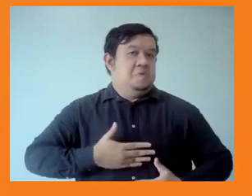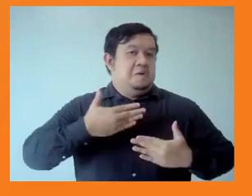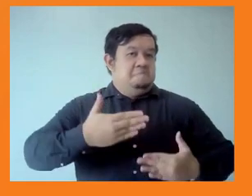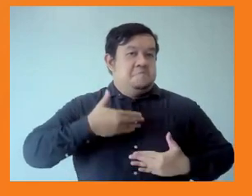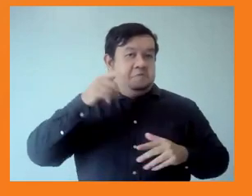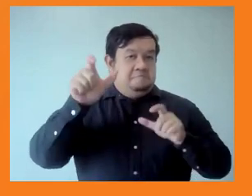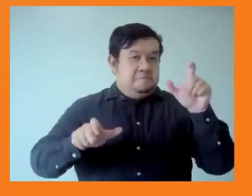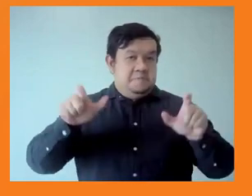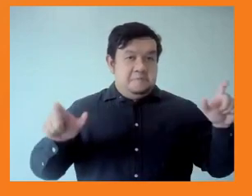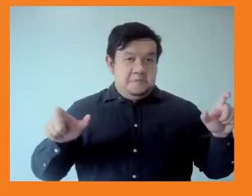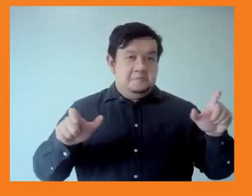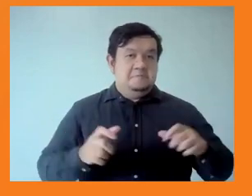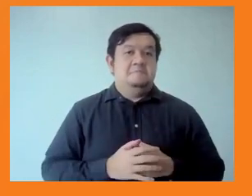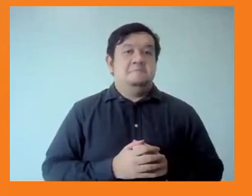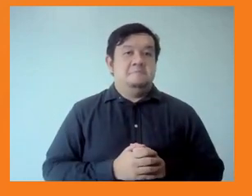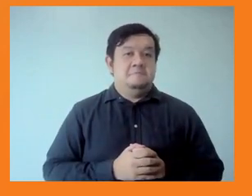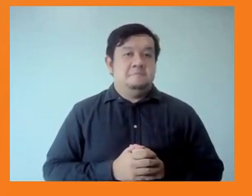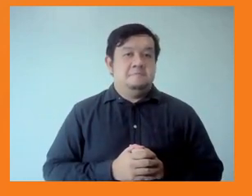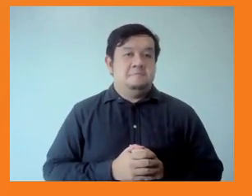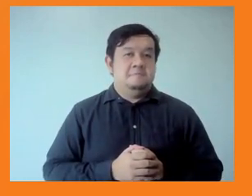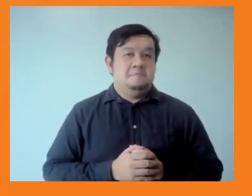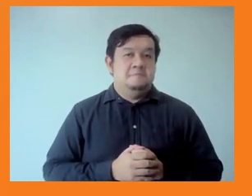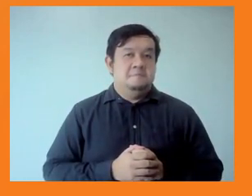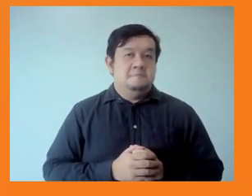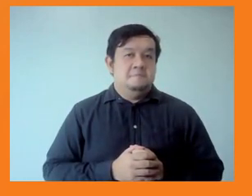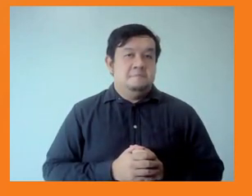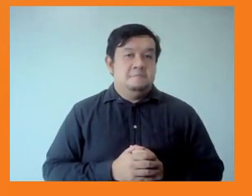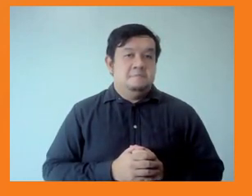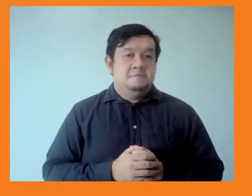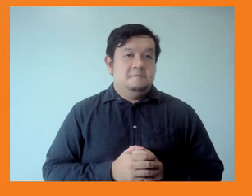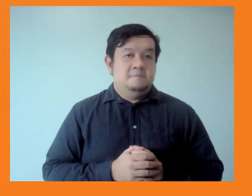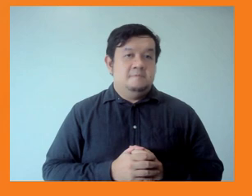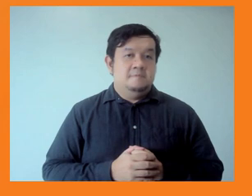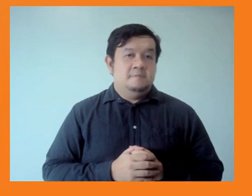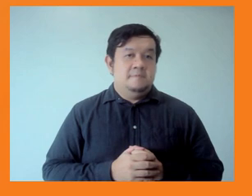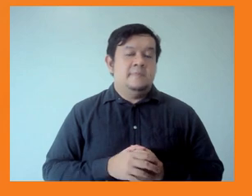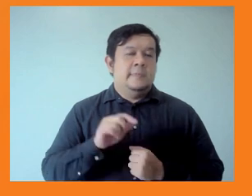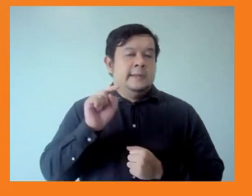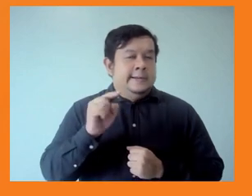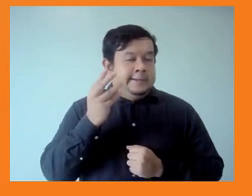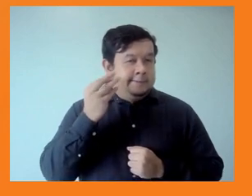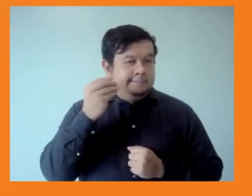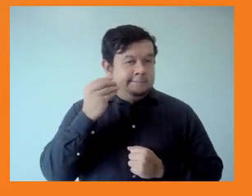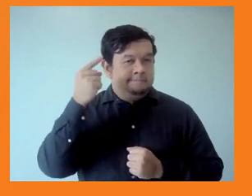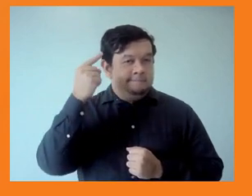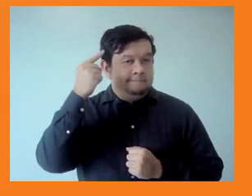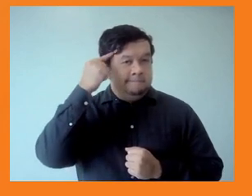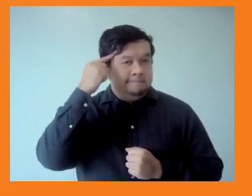Please. Okay, so when we think about inequality, I think, you know, just linking